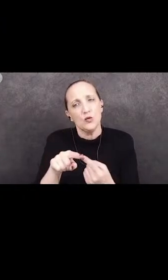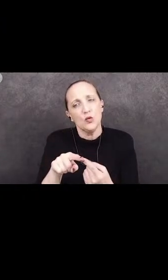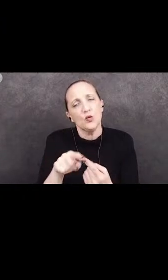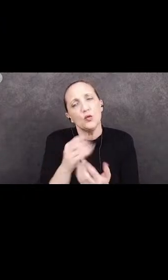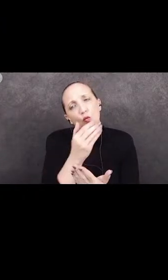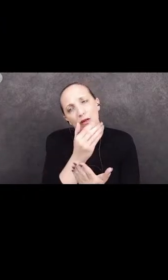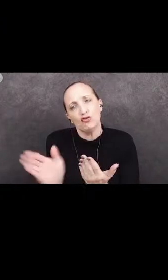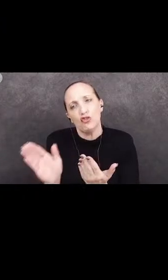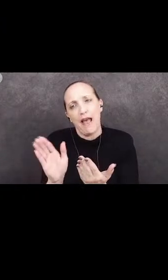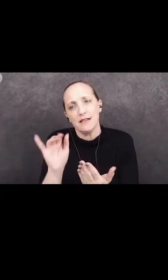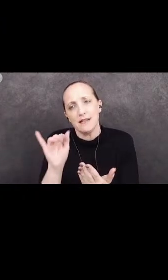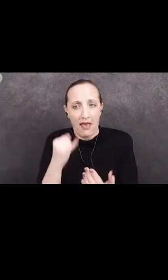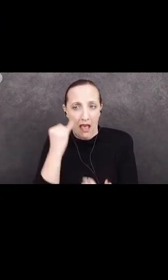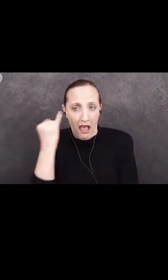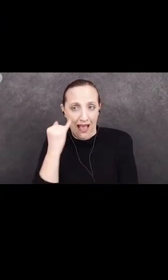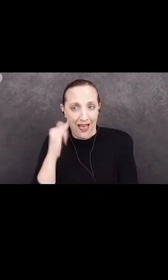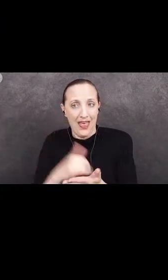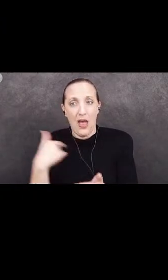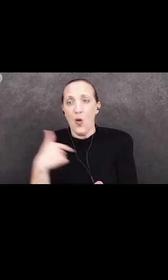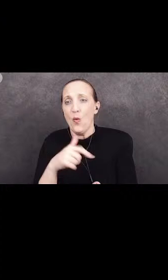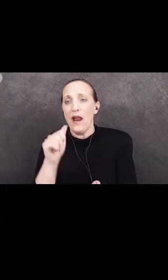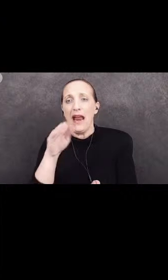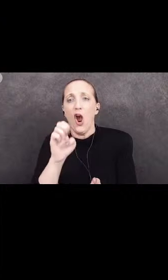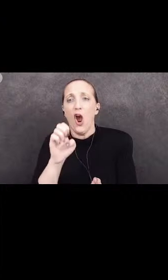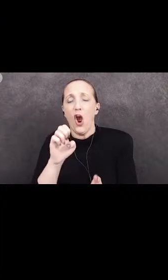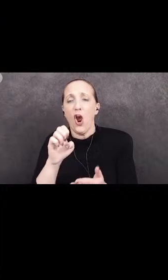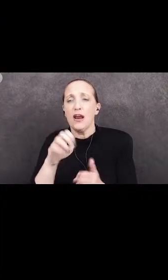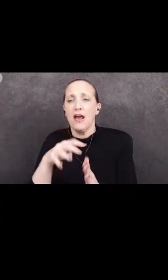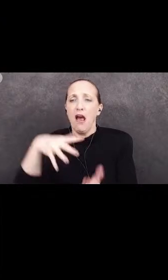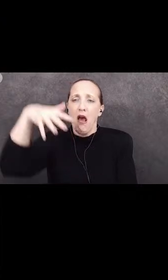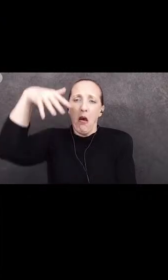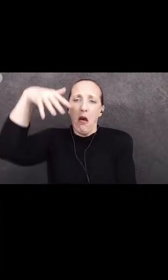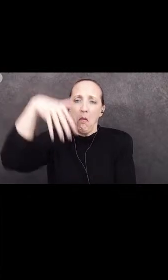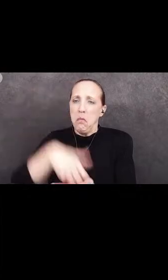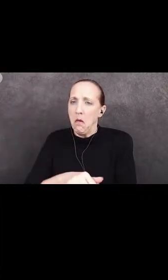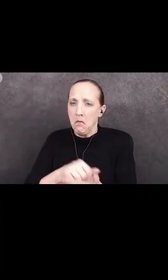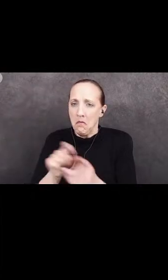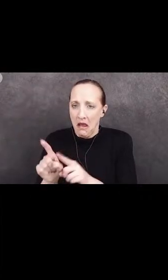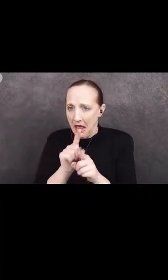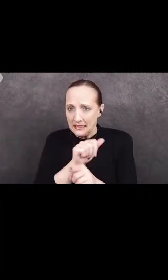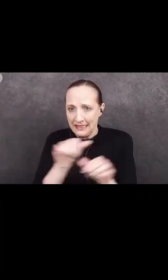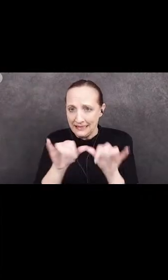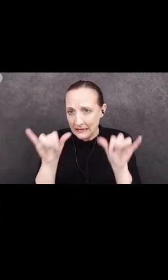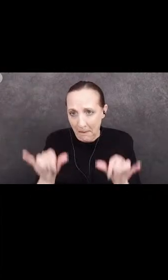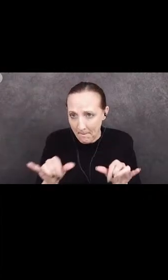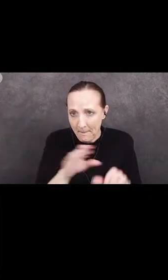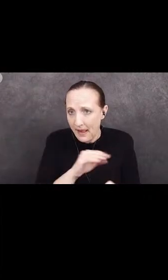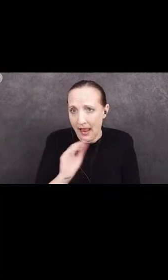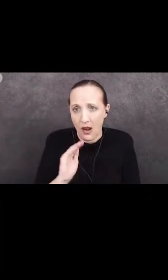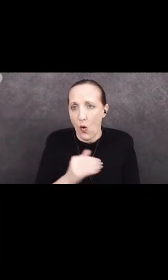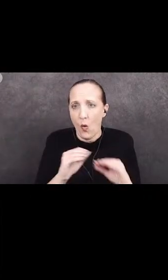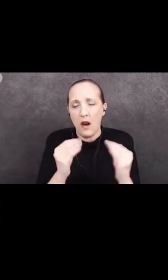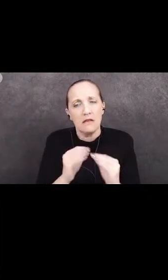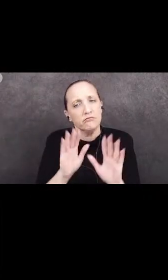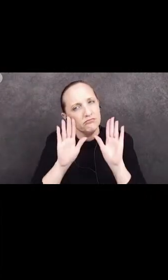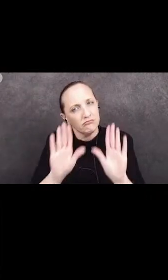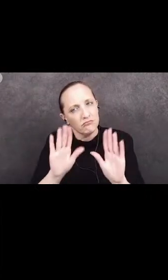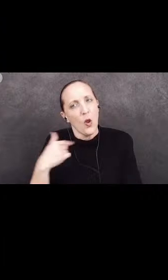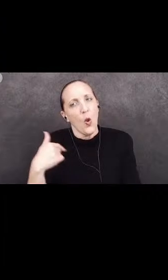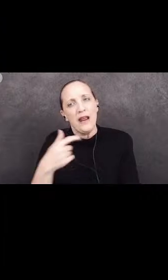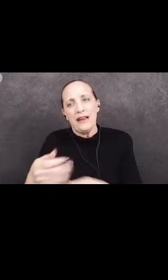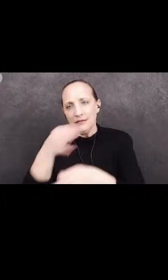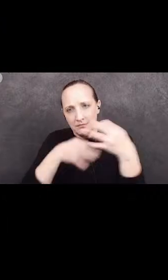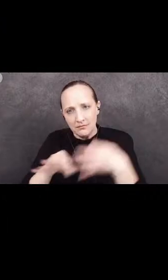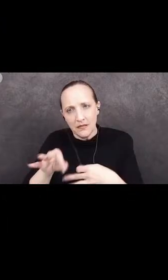we are doomed to be ineffective as a system and as an organization. We need to believe that we can